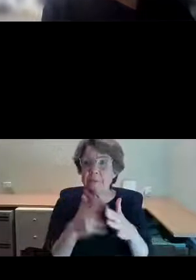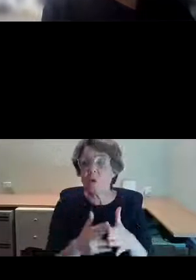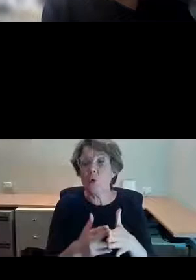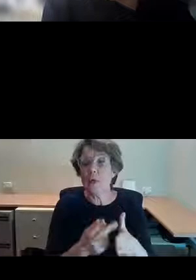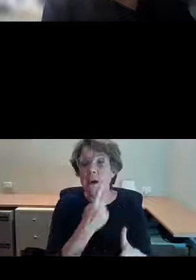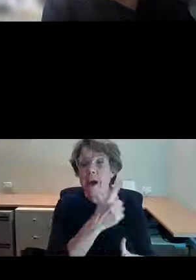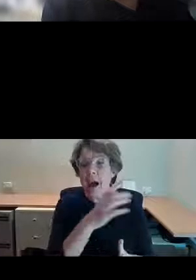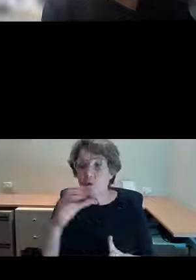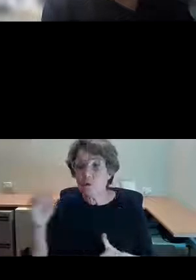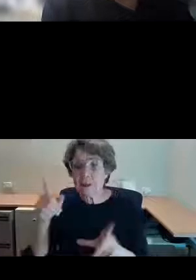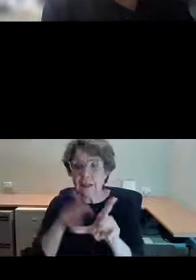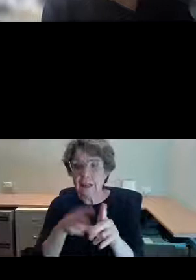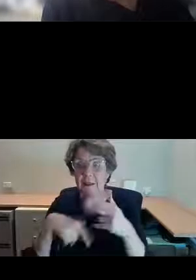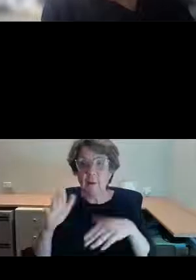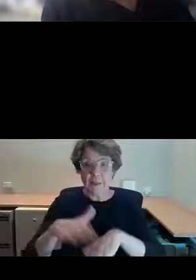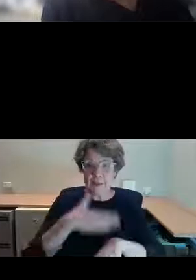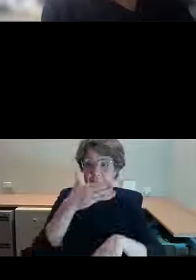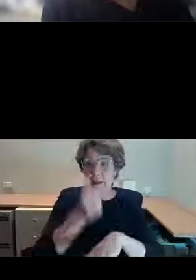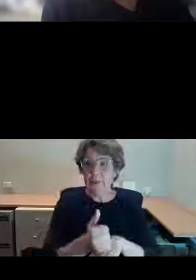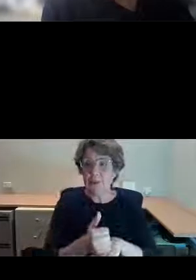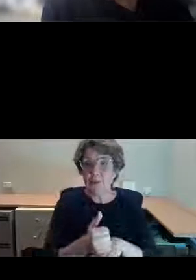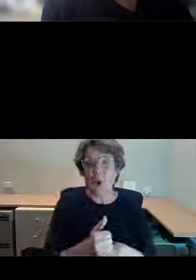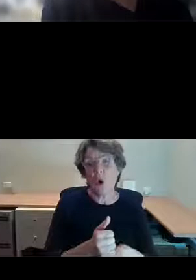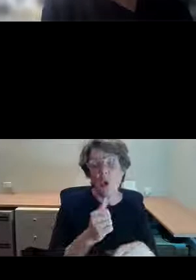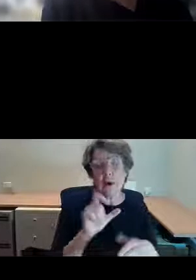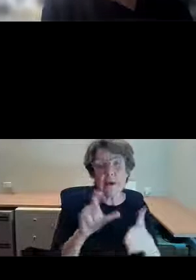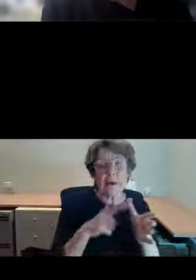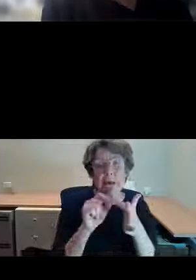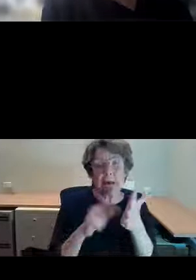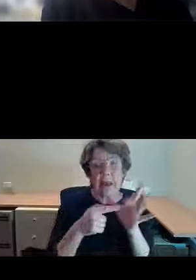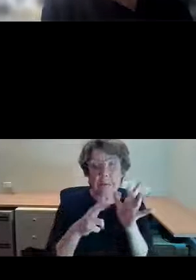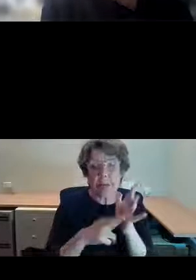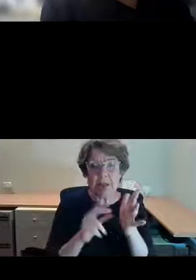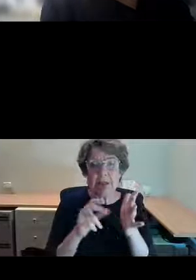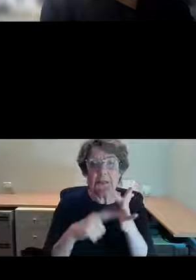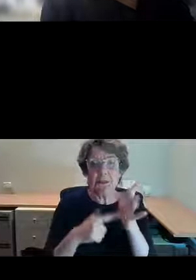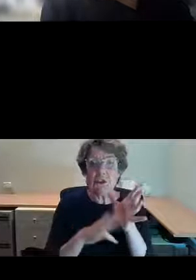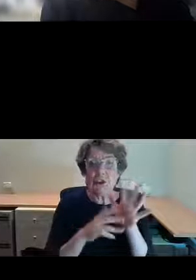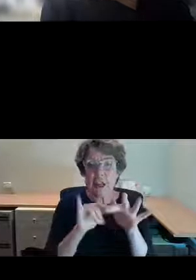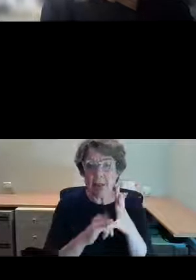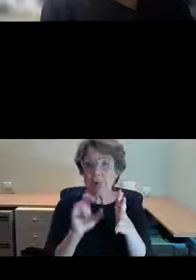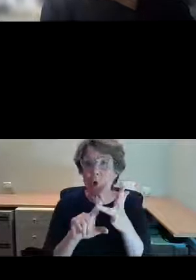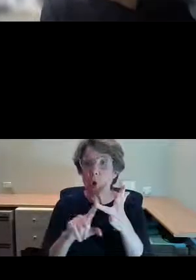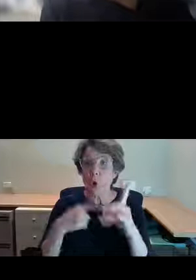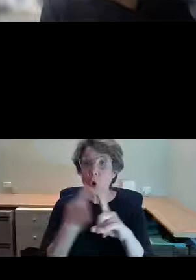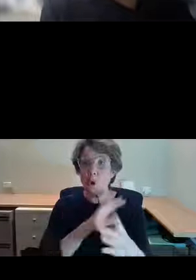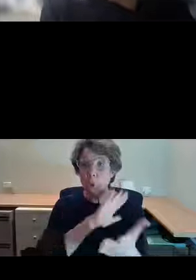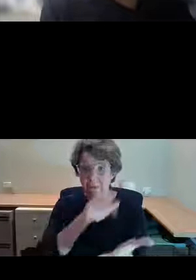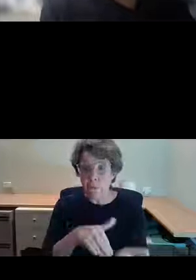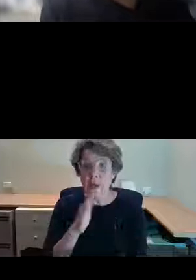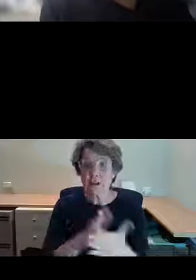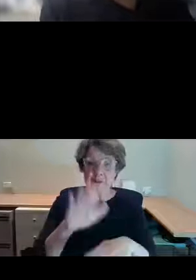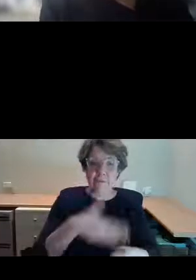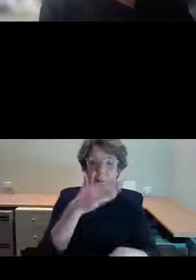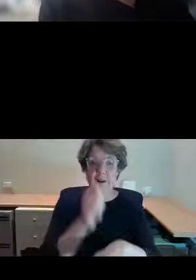of the founding of the colony or Captain James Cook's arrival. Sorry, the founding of the colony in